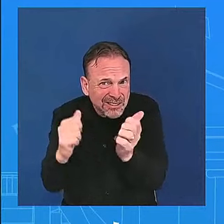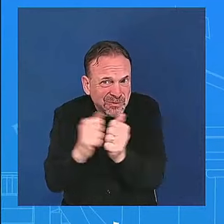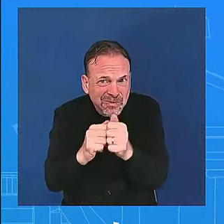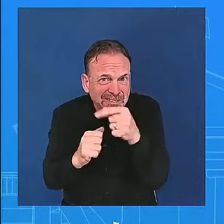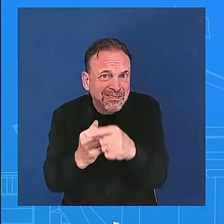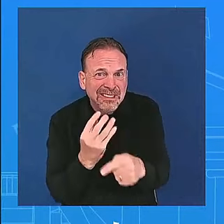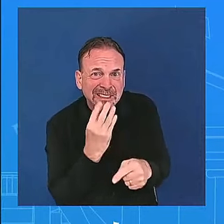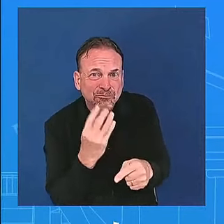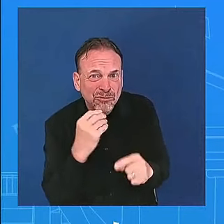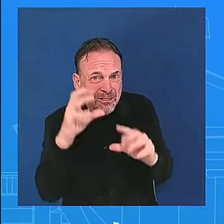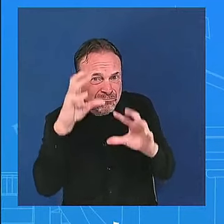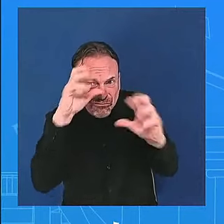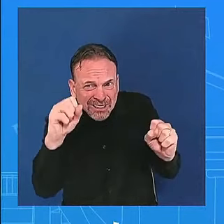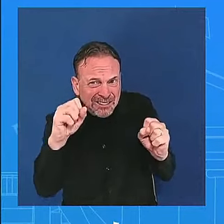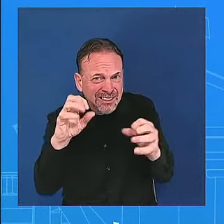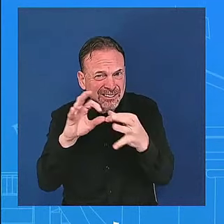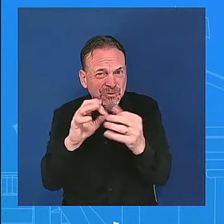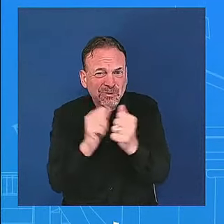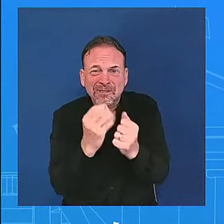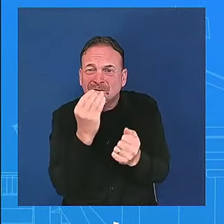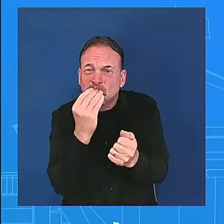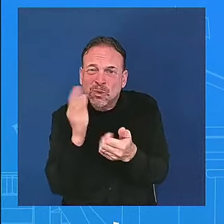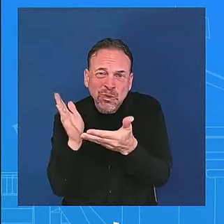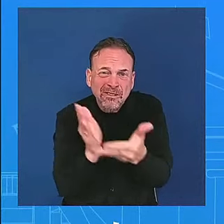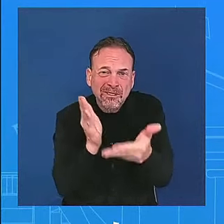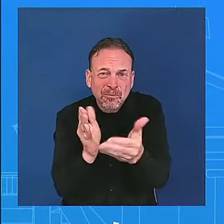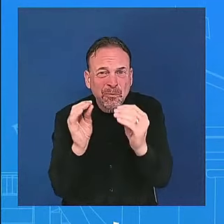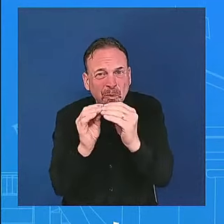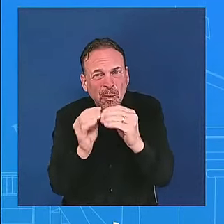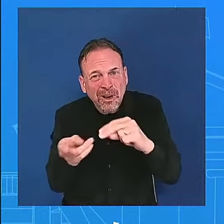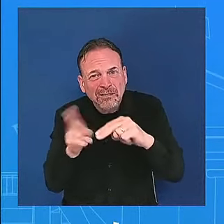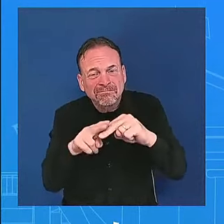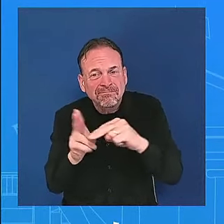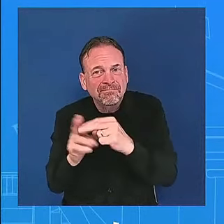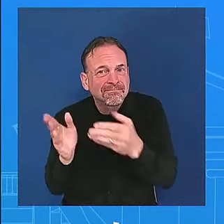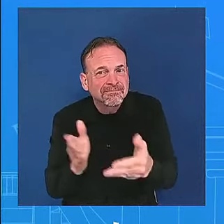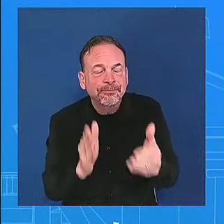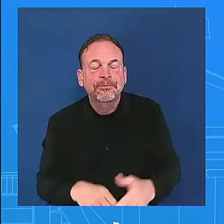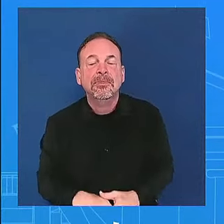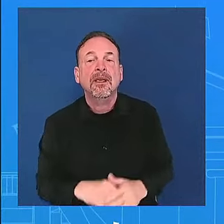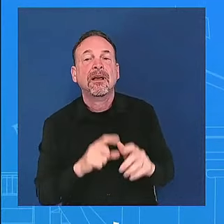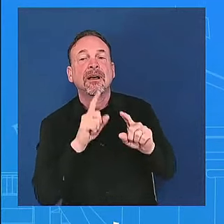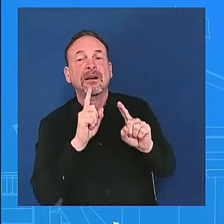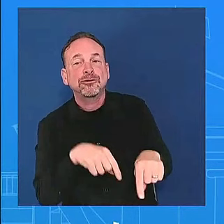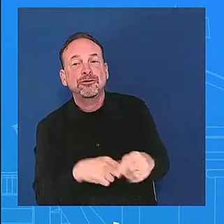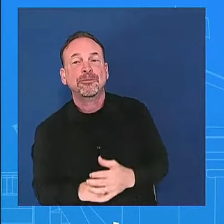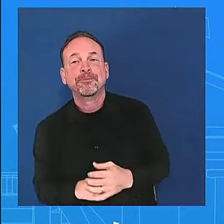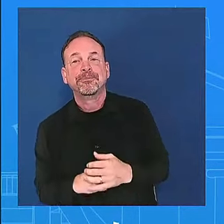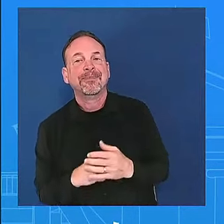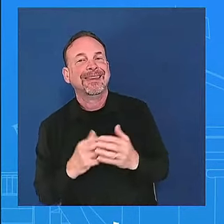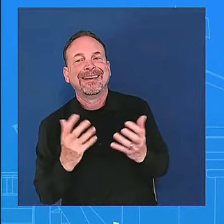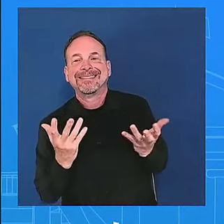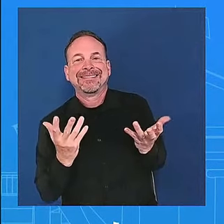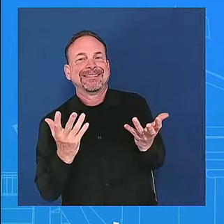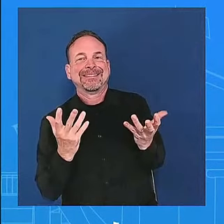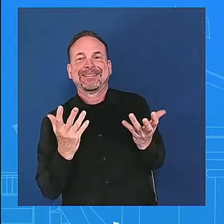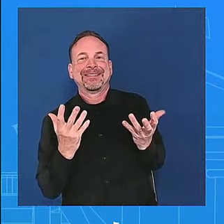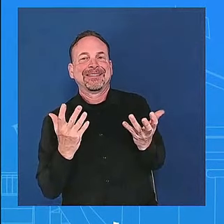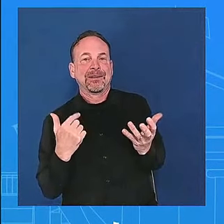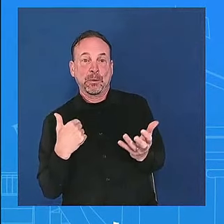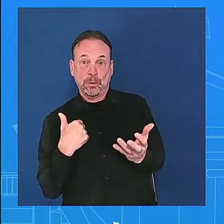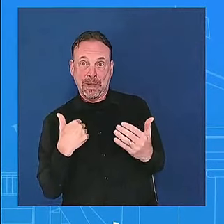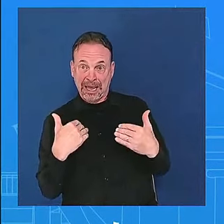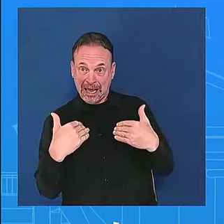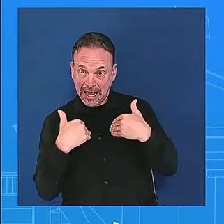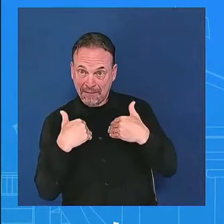readout of of their conversation i will say this this is why it is so important uh to get uh that hostage deal